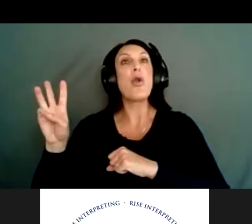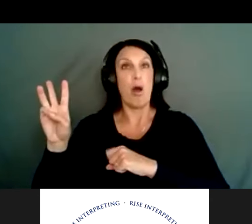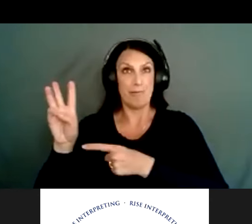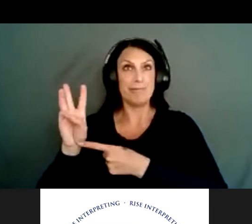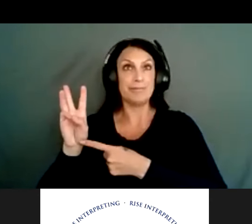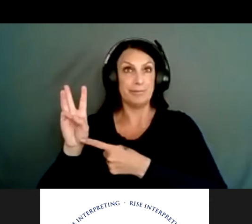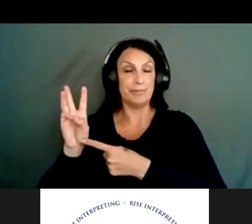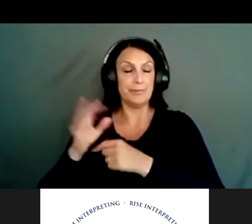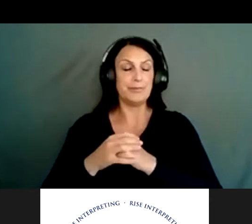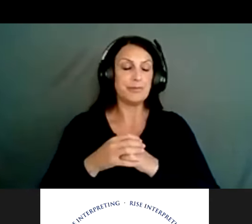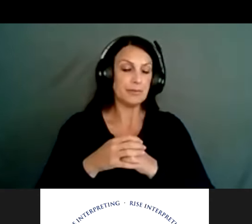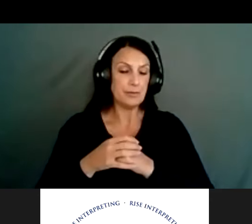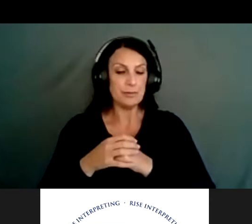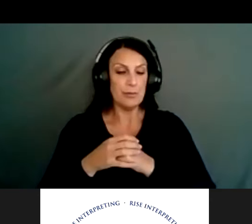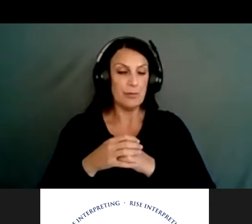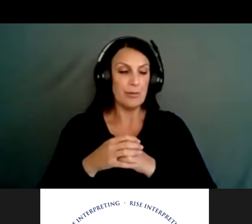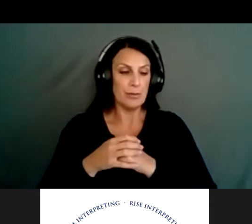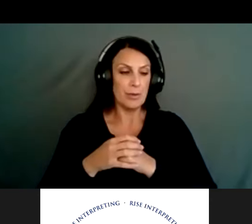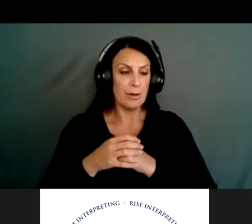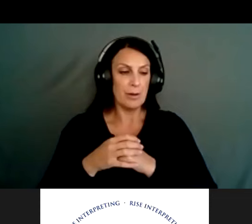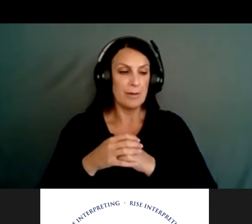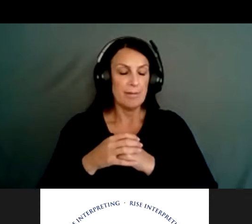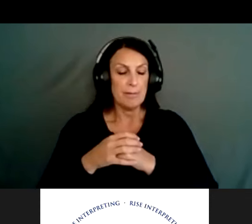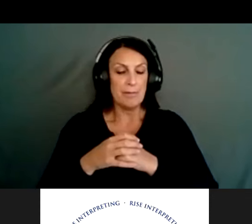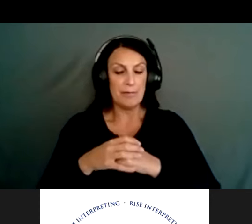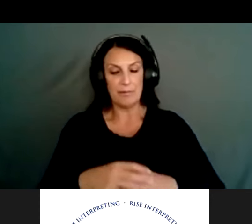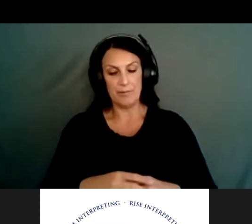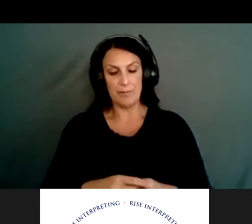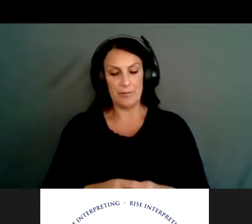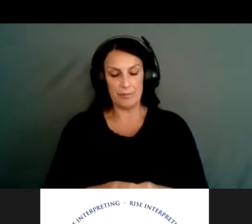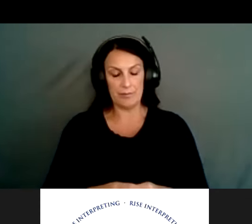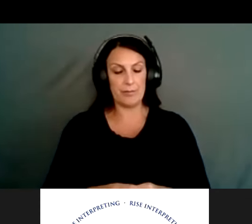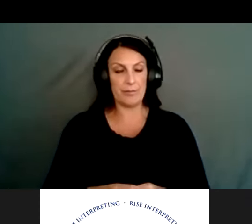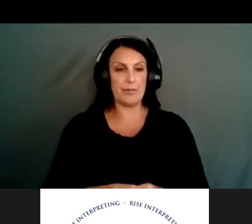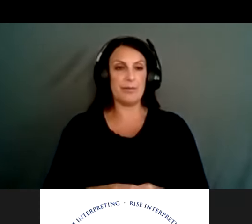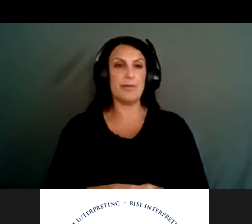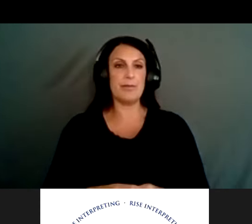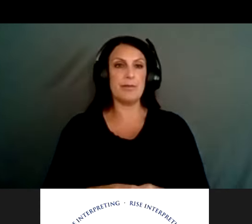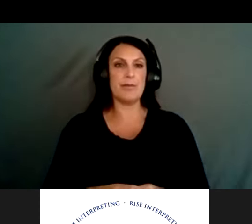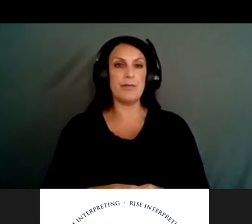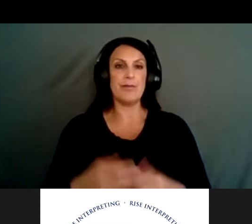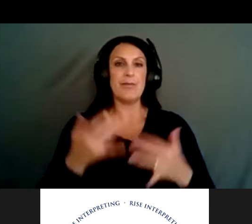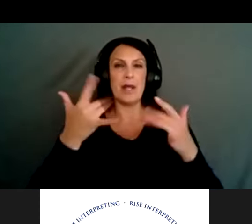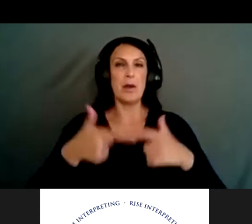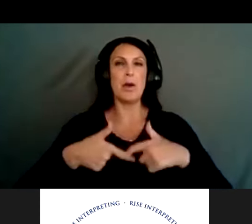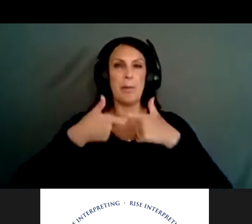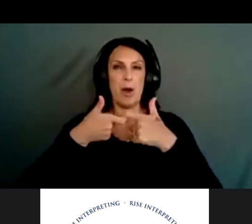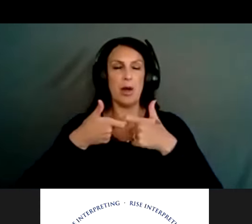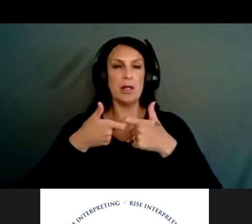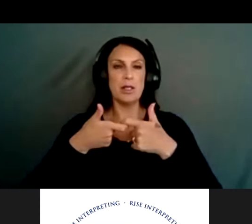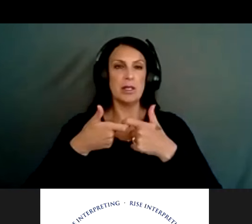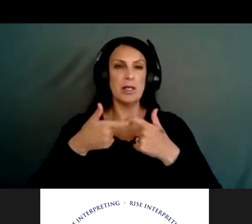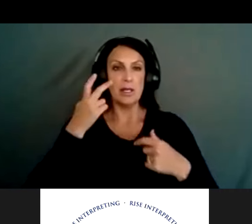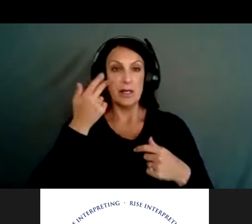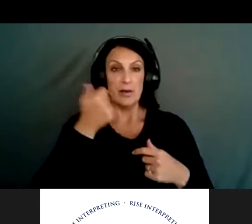And then if all else fails, jumping into that realm of GBRL. All right, I'm going to pause for another second and see